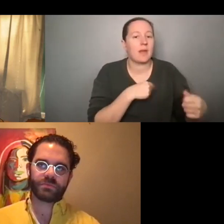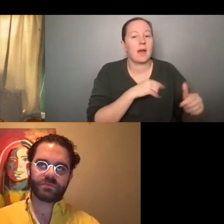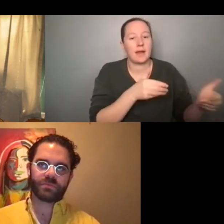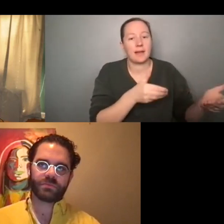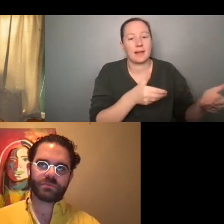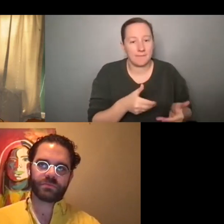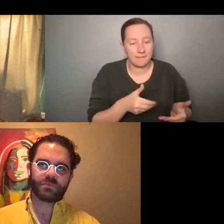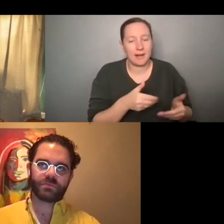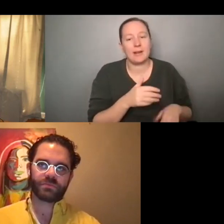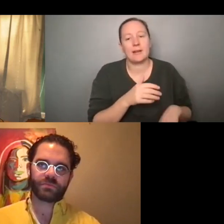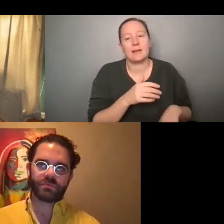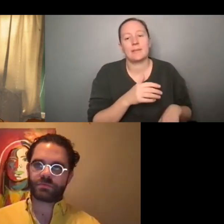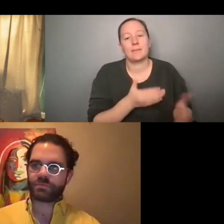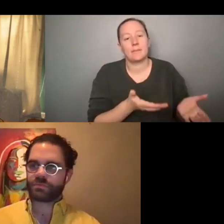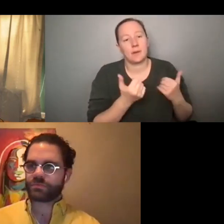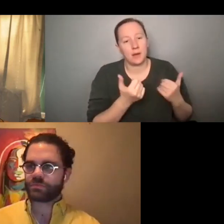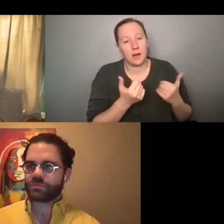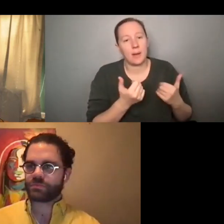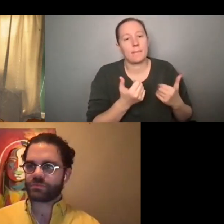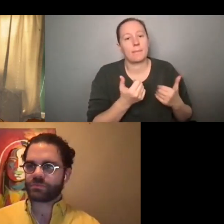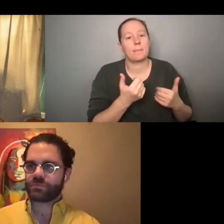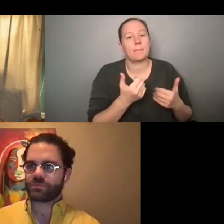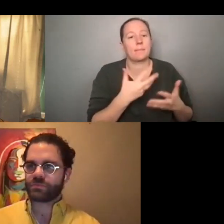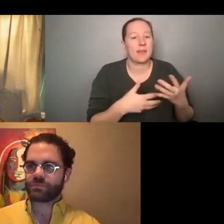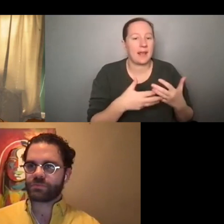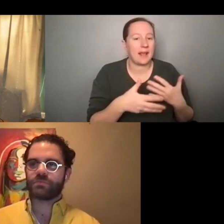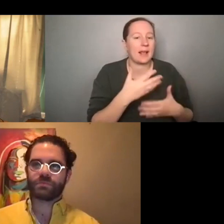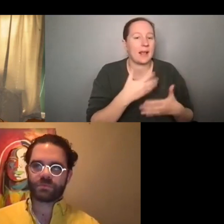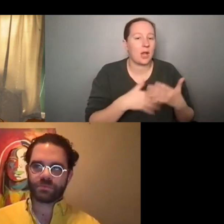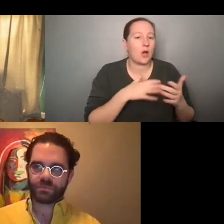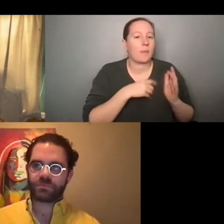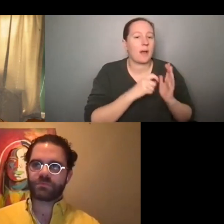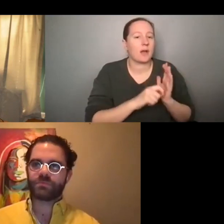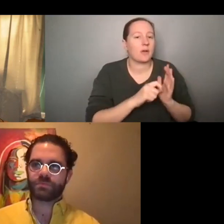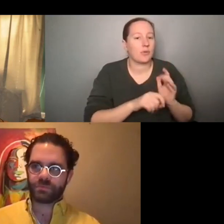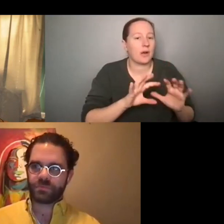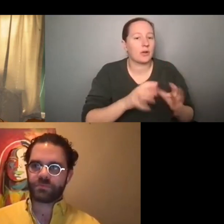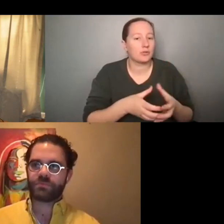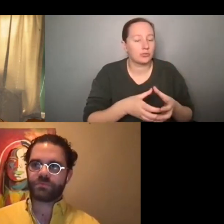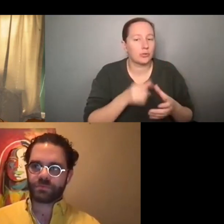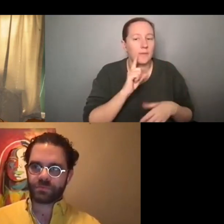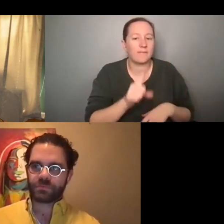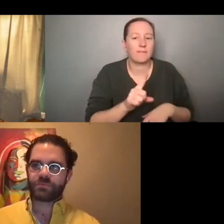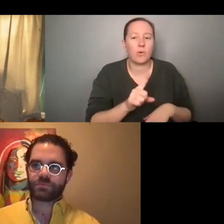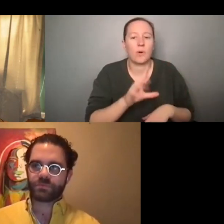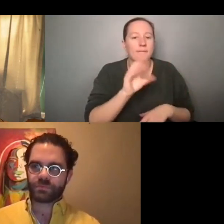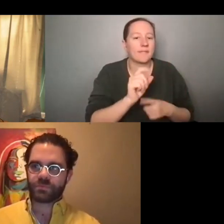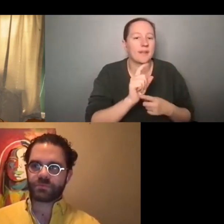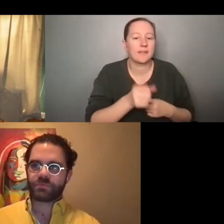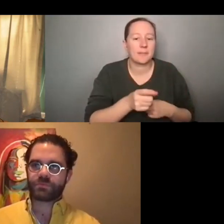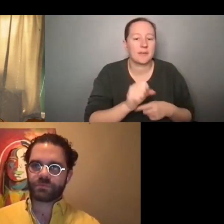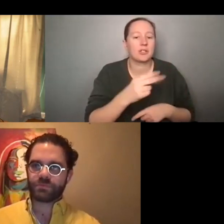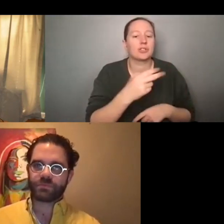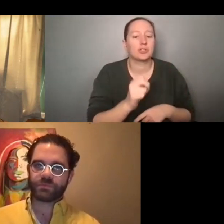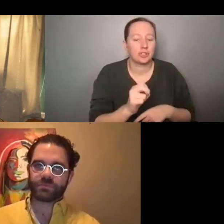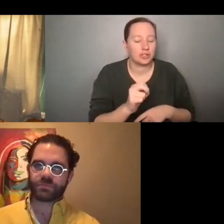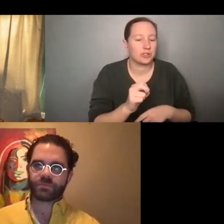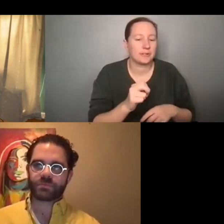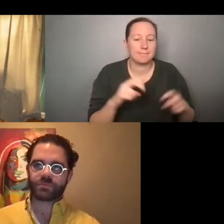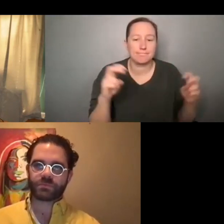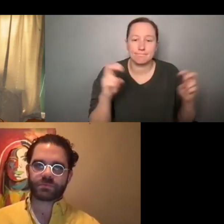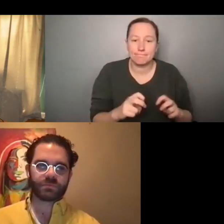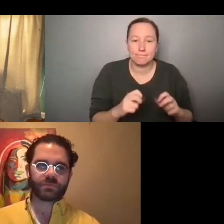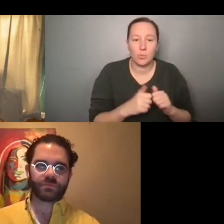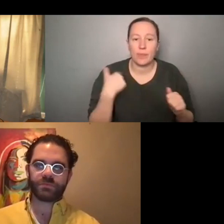her to like, um, hang out with me and my writers group, um, for like 50 minutes. And she just sat with